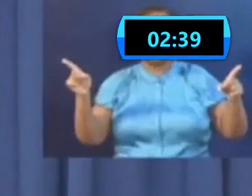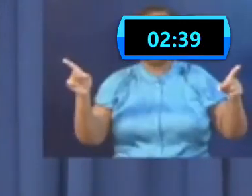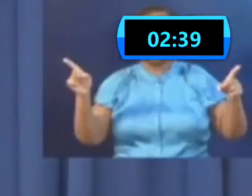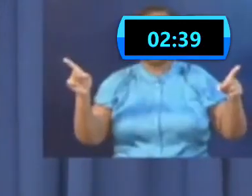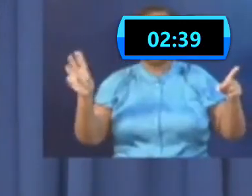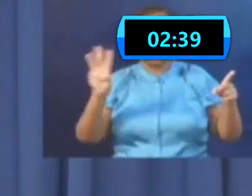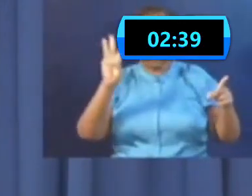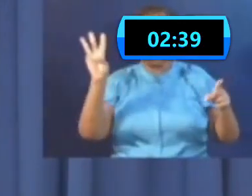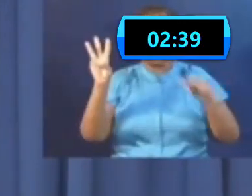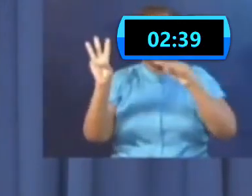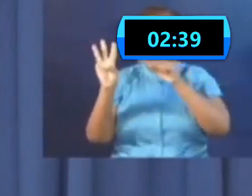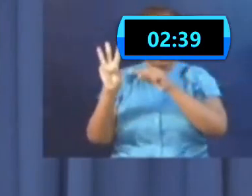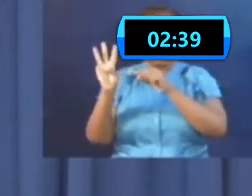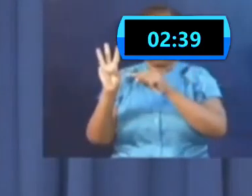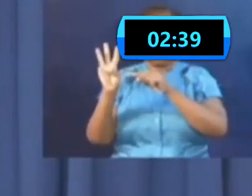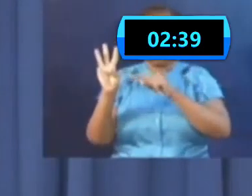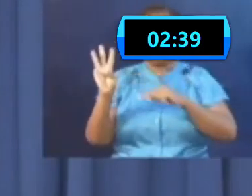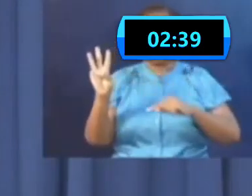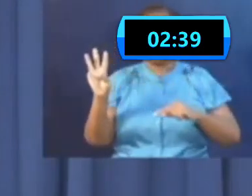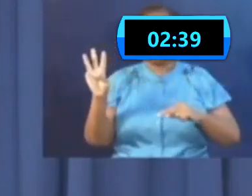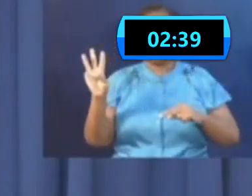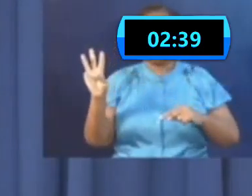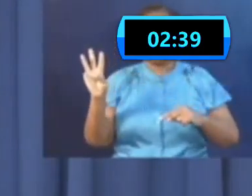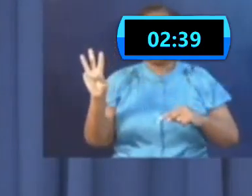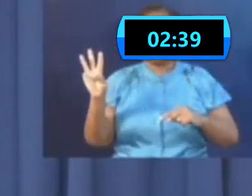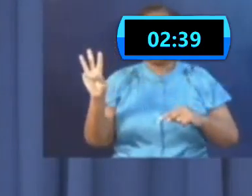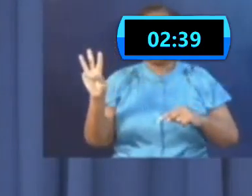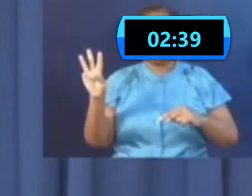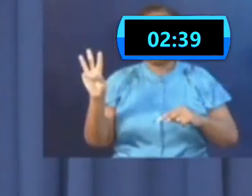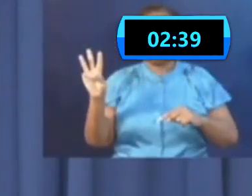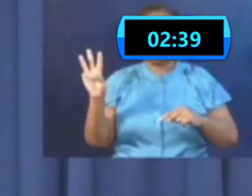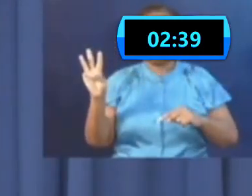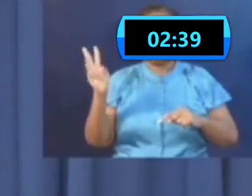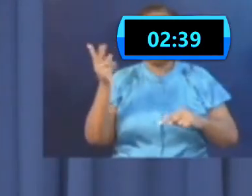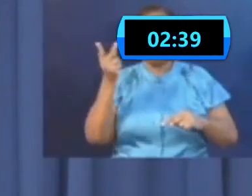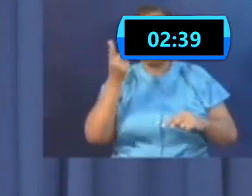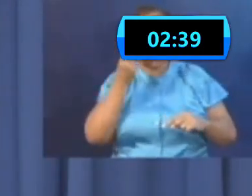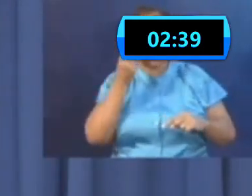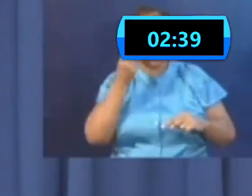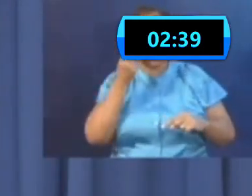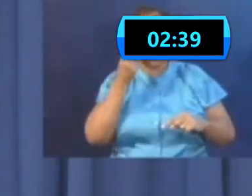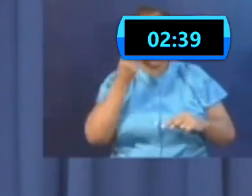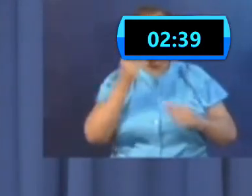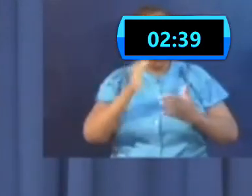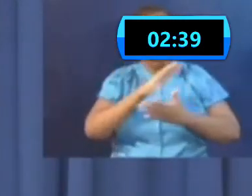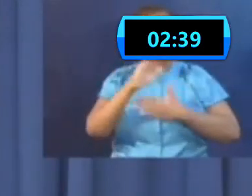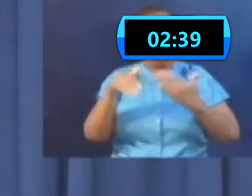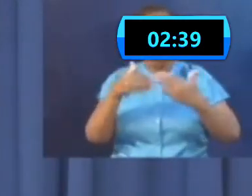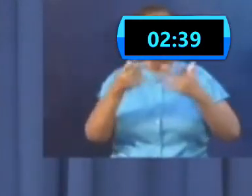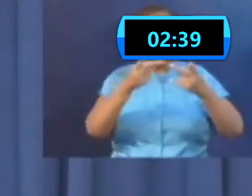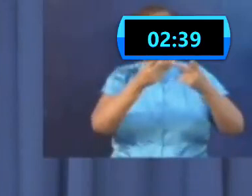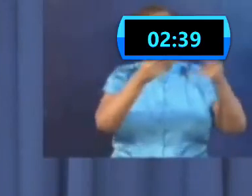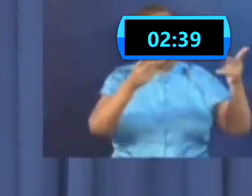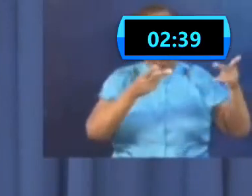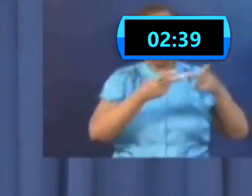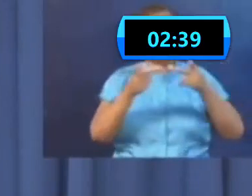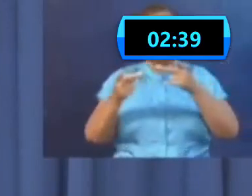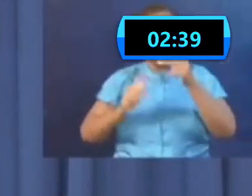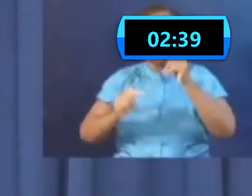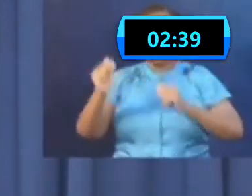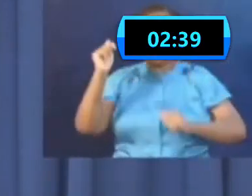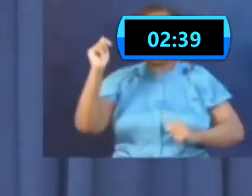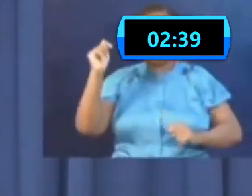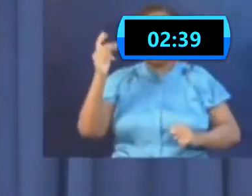we looked at the geography throughout Trinidad and Tobago. We looked at the socioeconomic